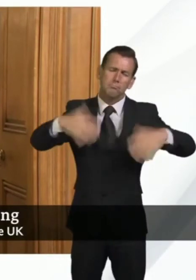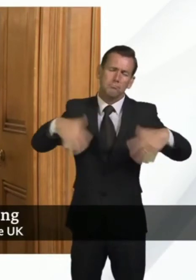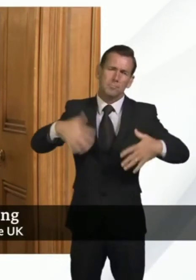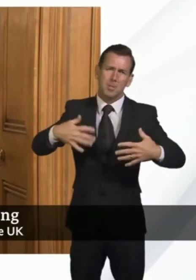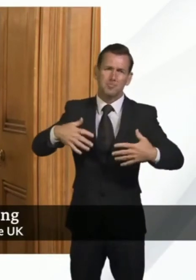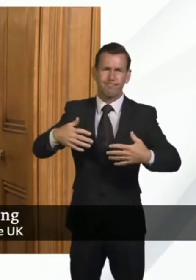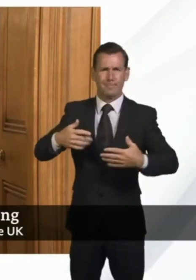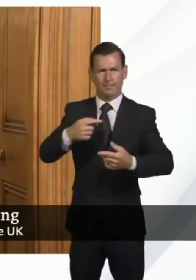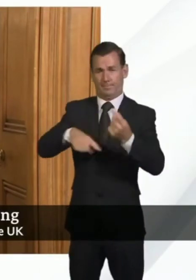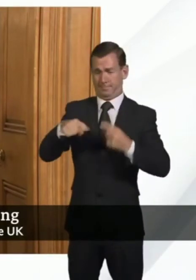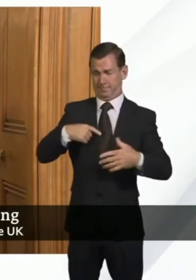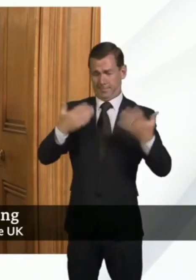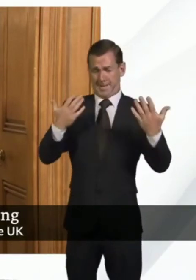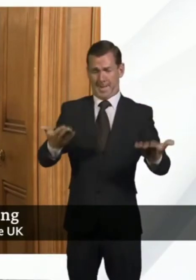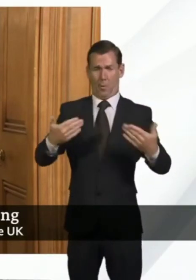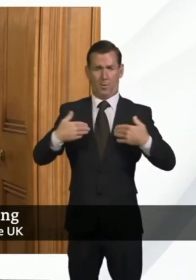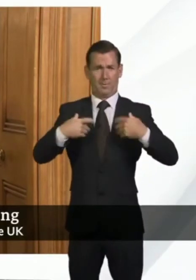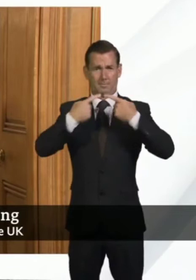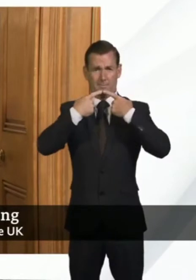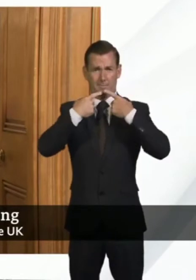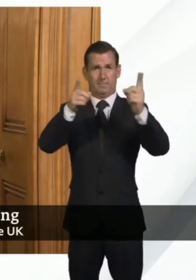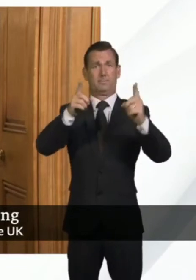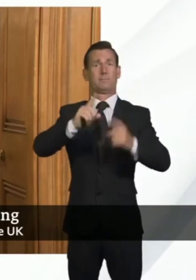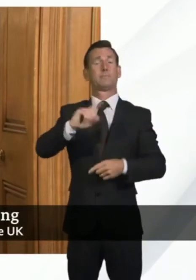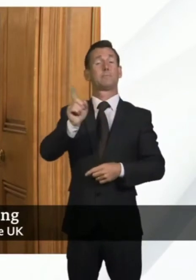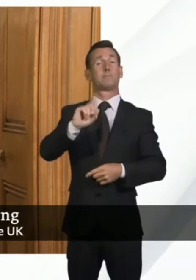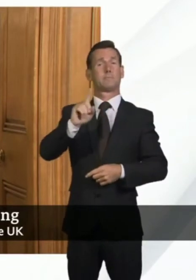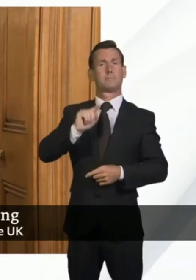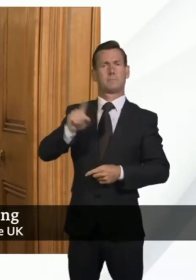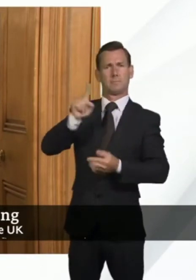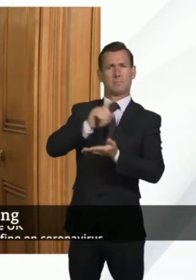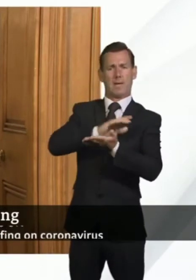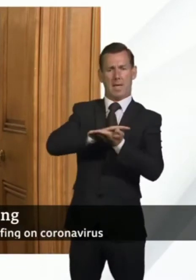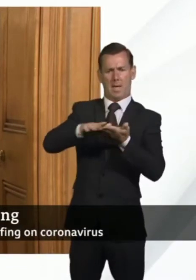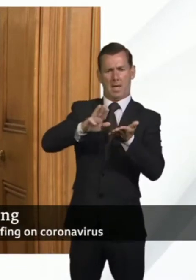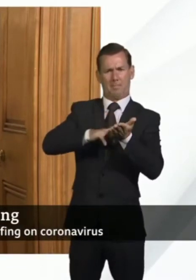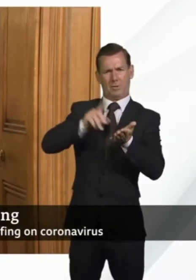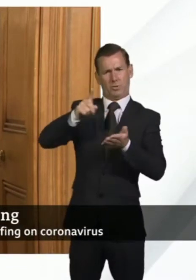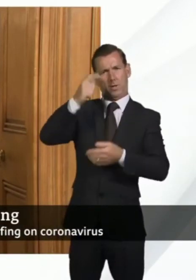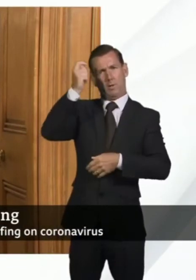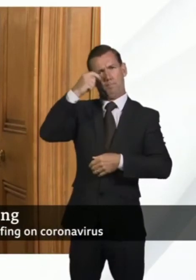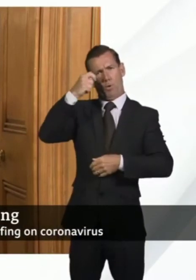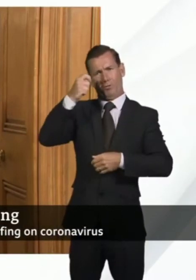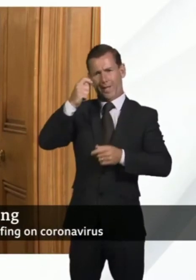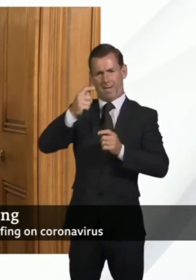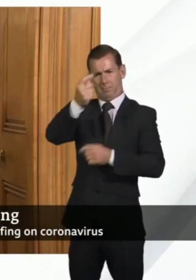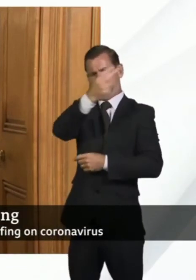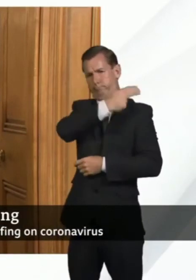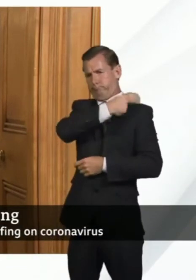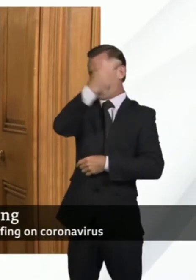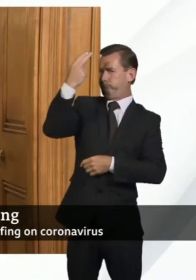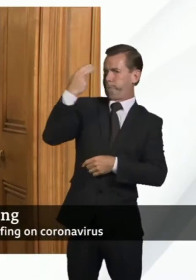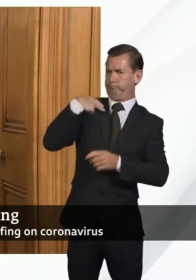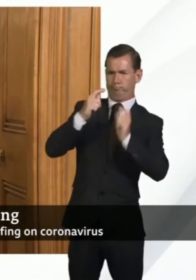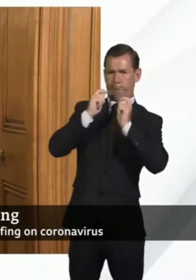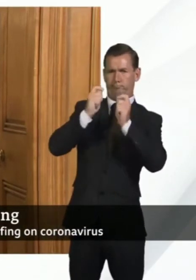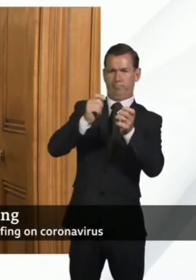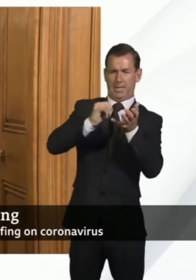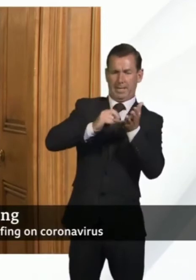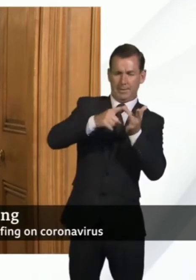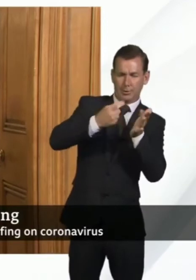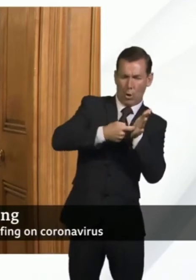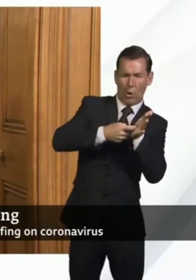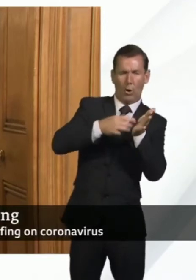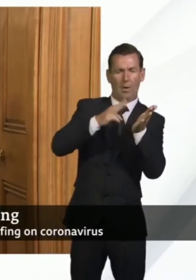we're announcing today that we're delaying Her Majesty the Queen's birthday honours list until the autumn so that they can be recognised and